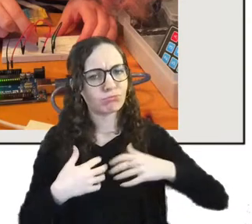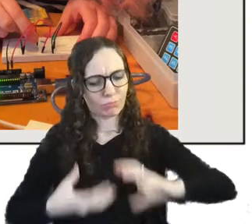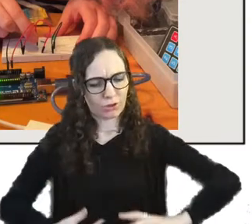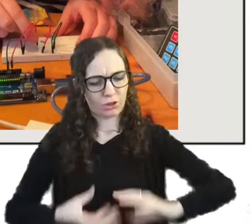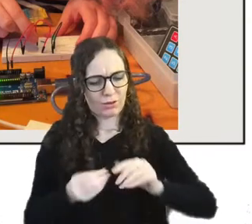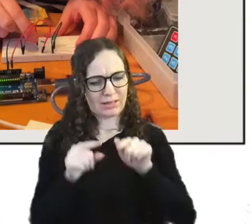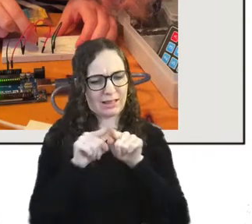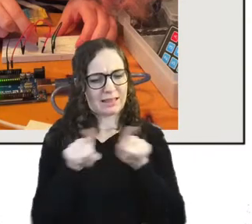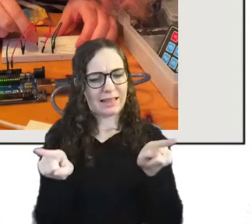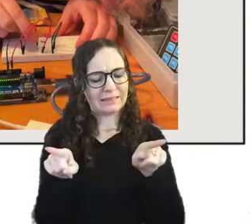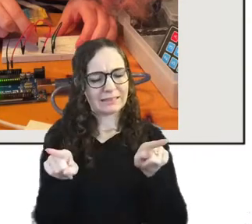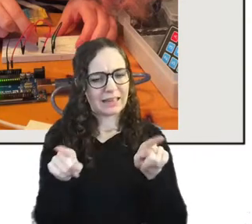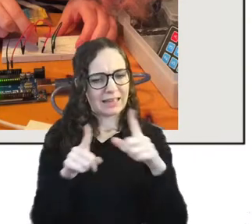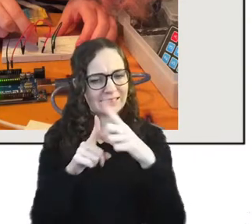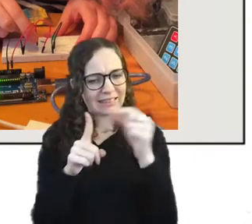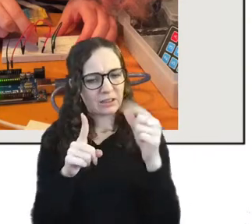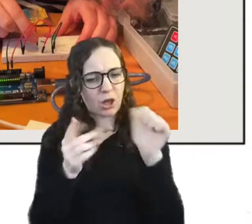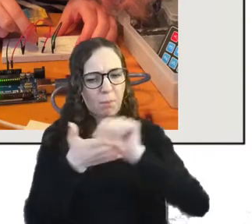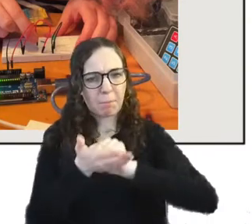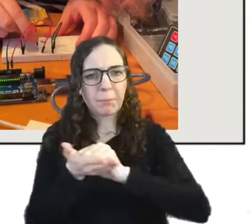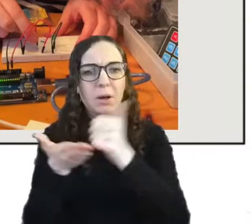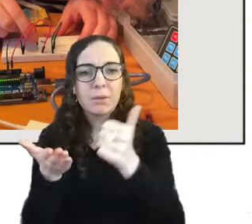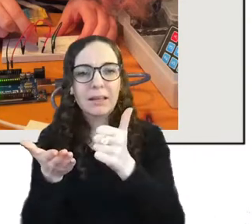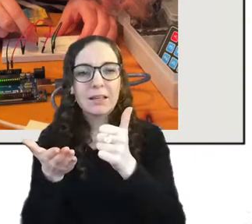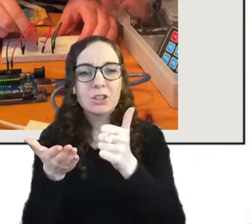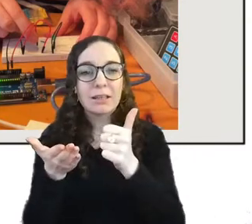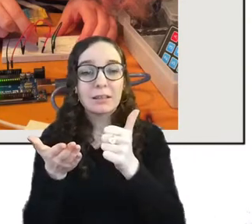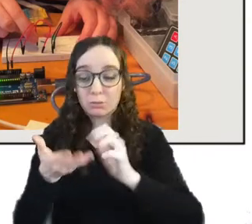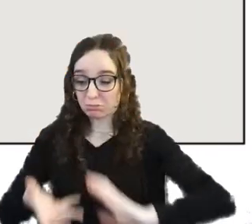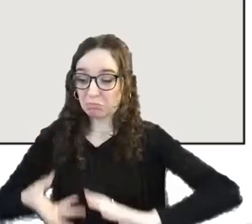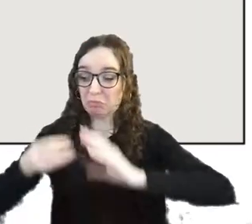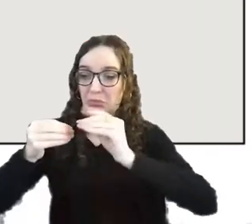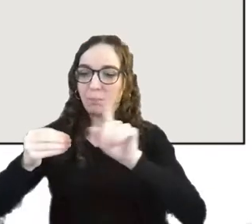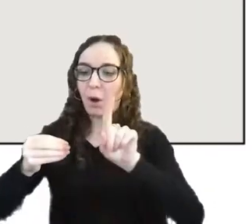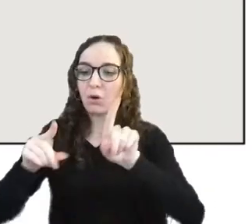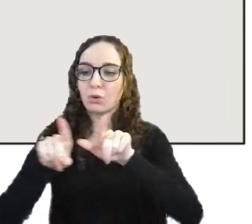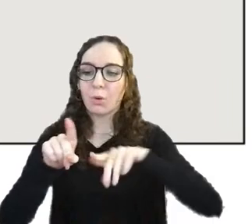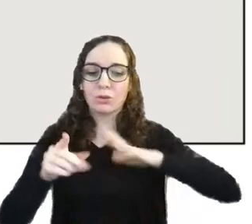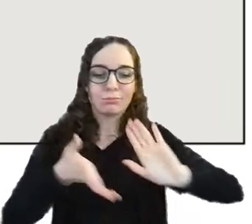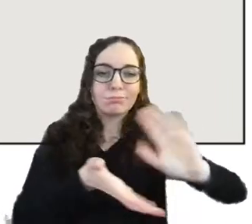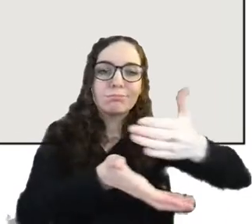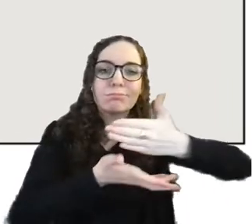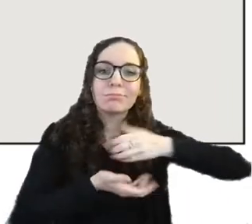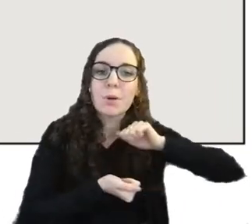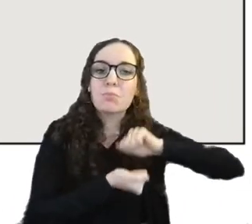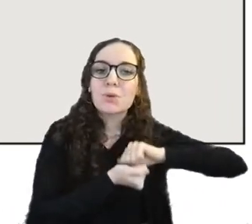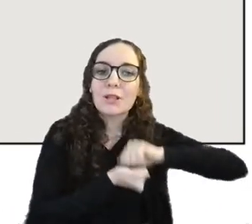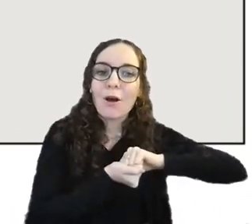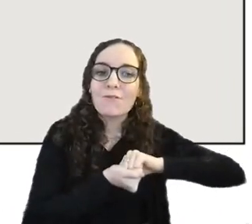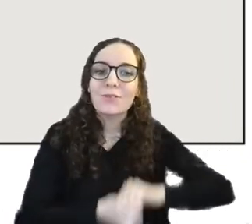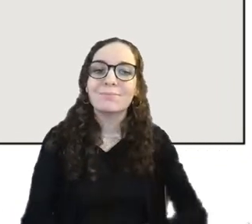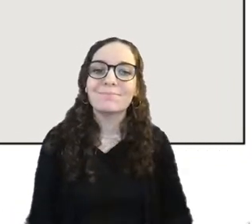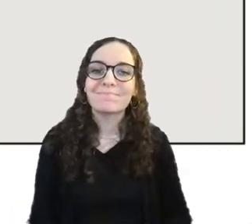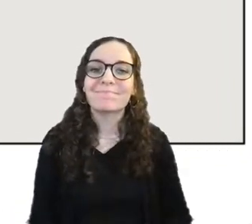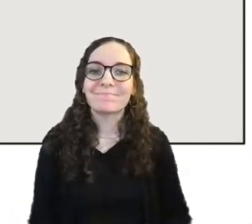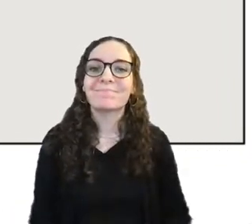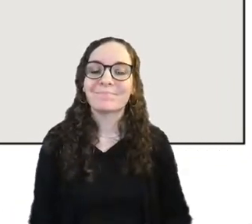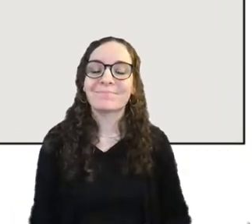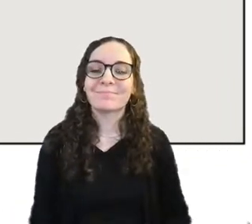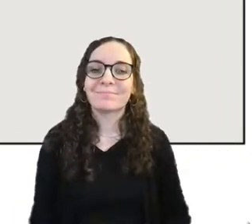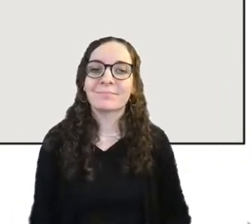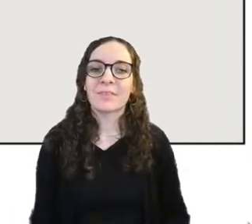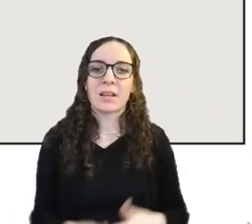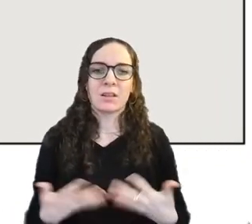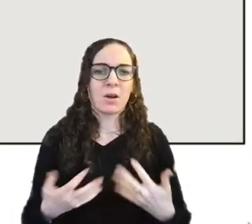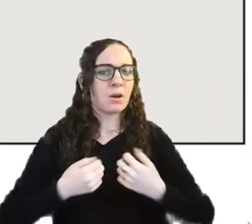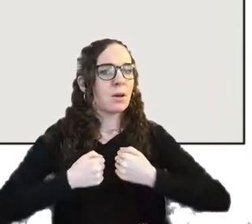digital publication as well as preserving them which yeah brings me to kind of my